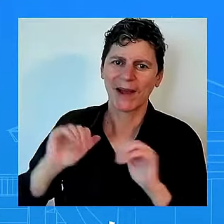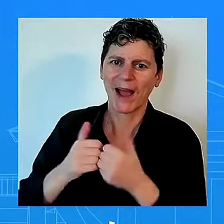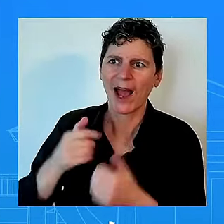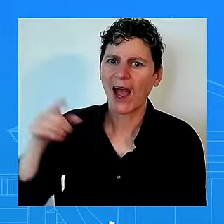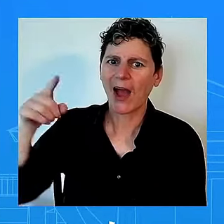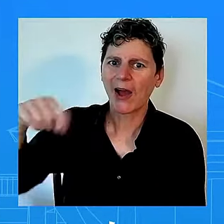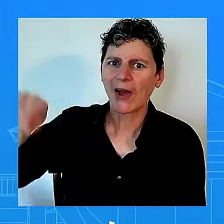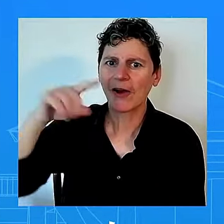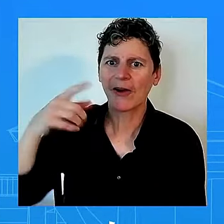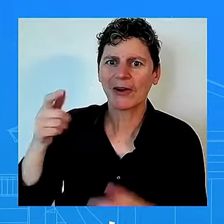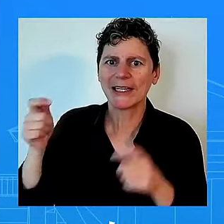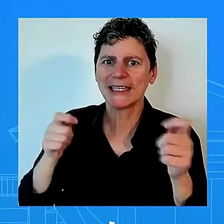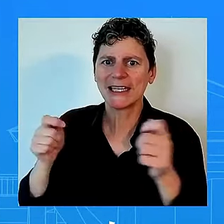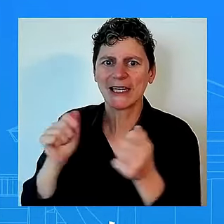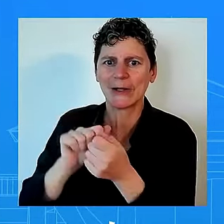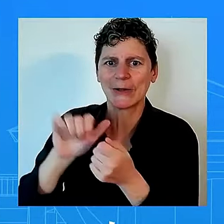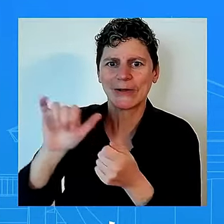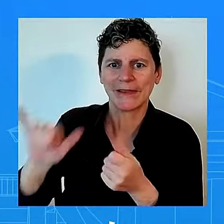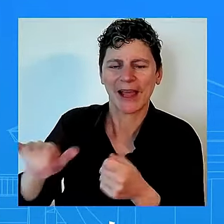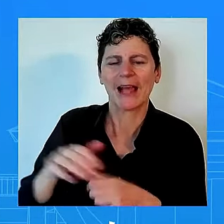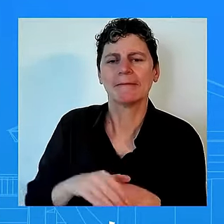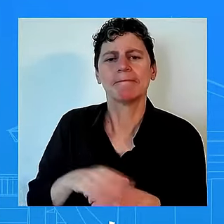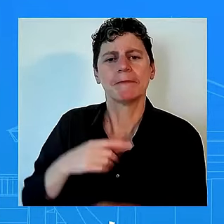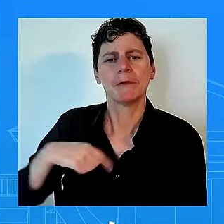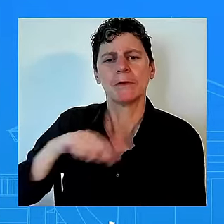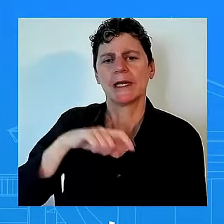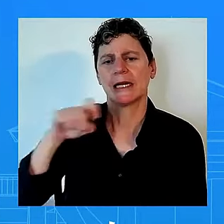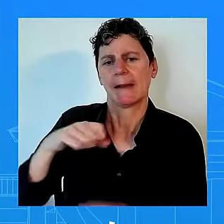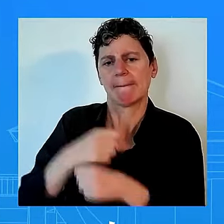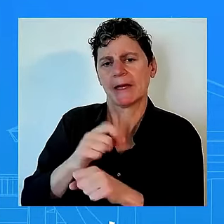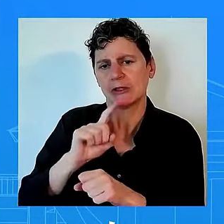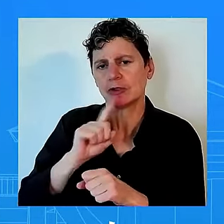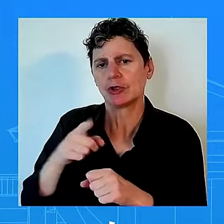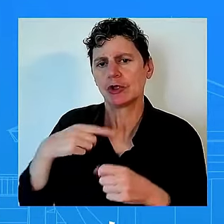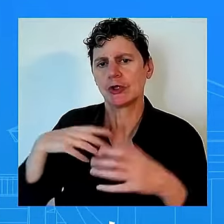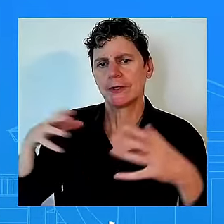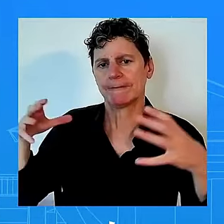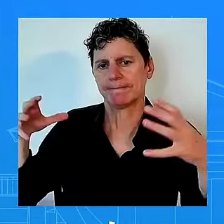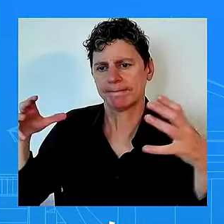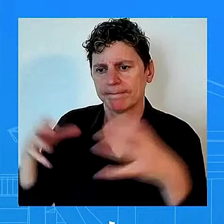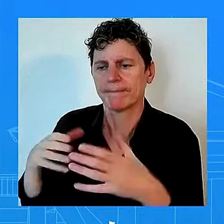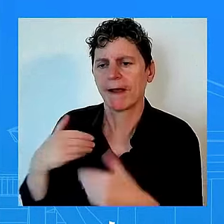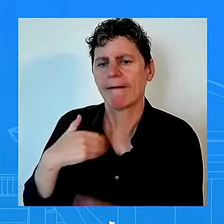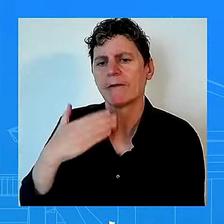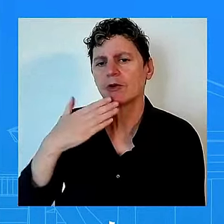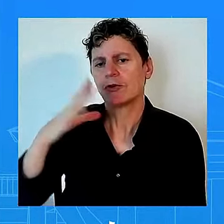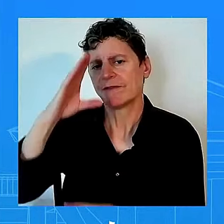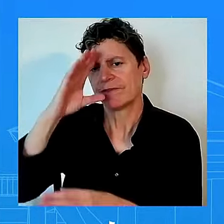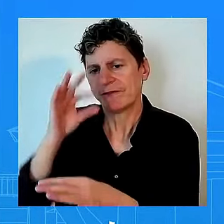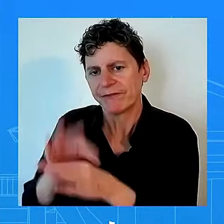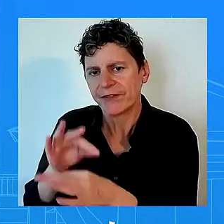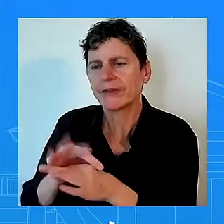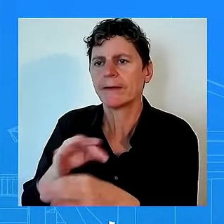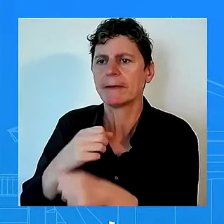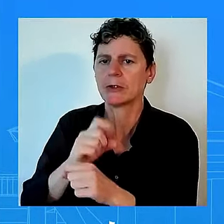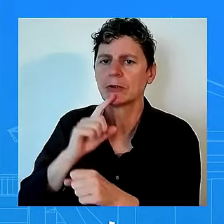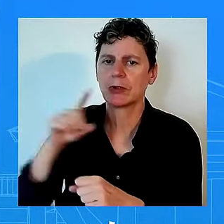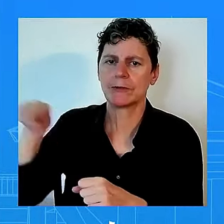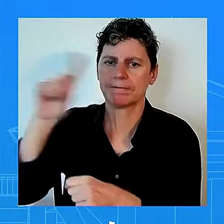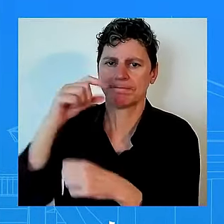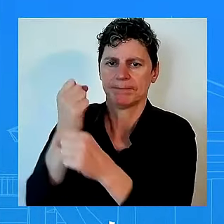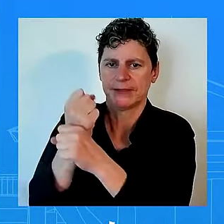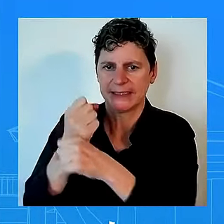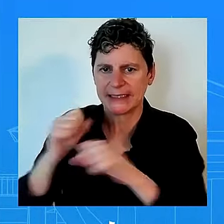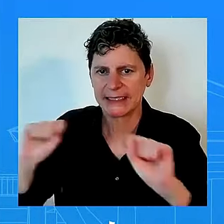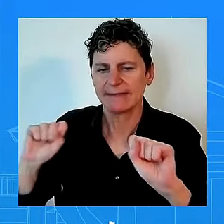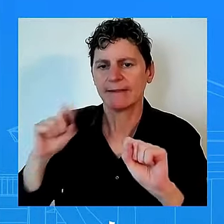have uh obviously the department of transportation has been on top of that dealing with uh dealing with uh ways